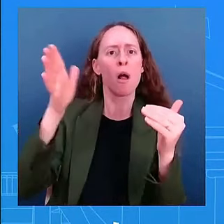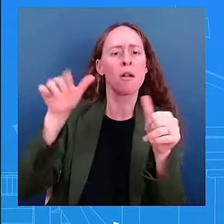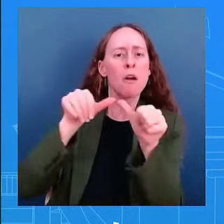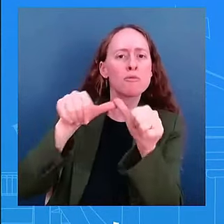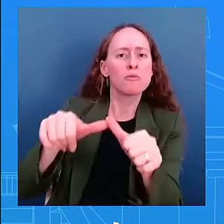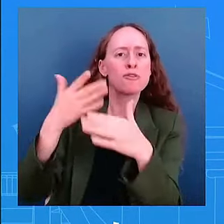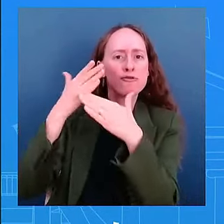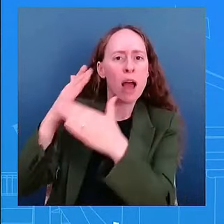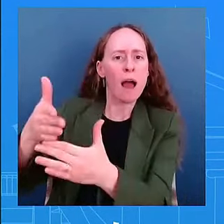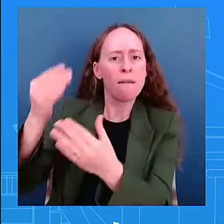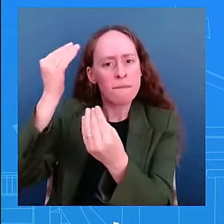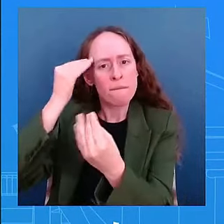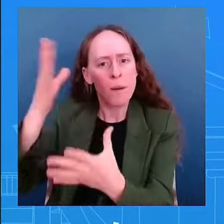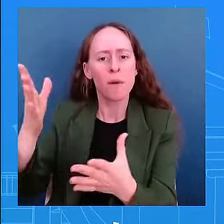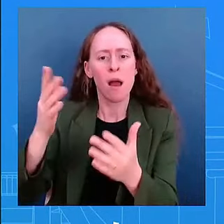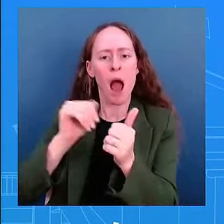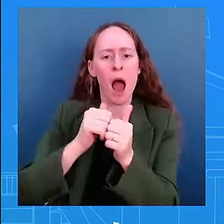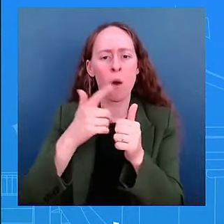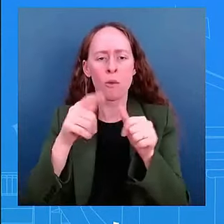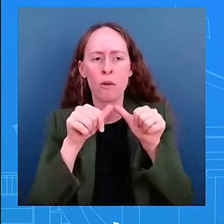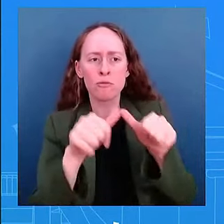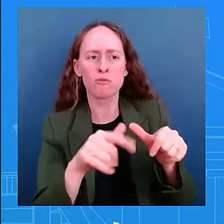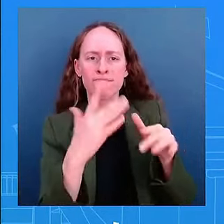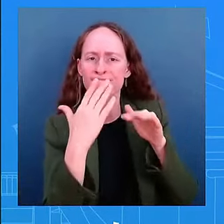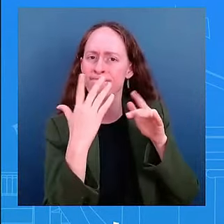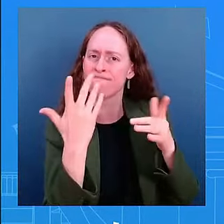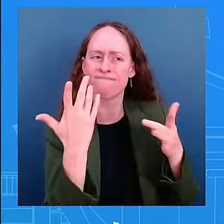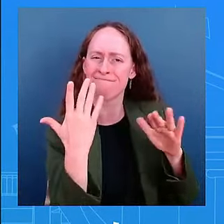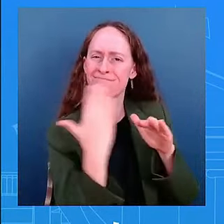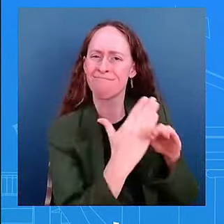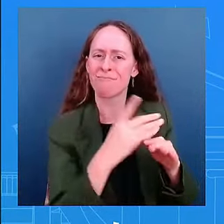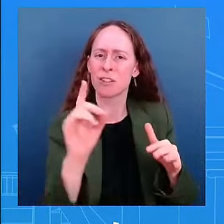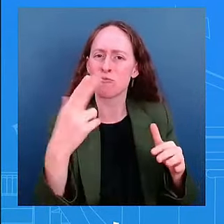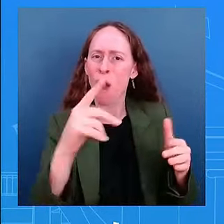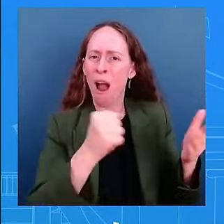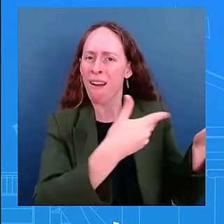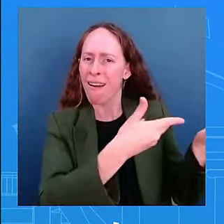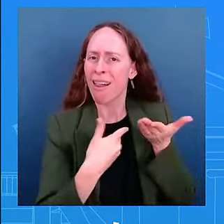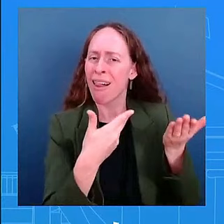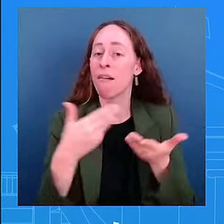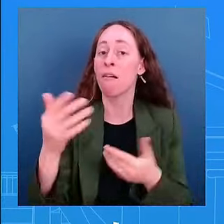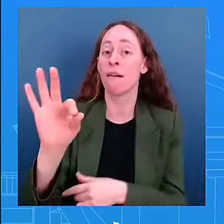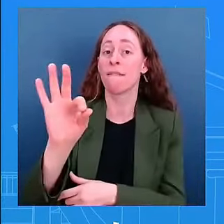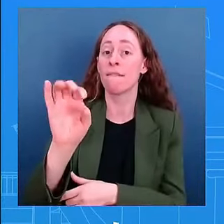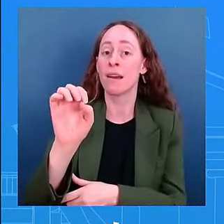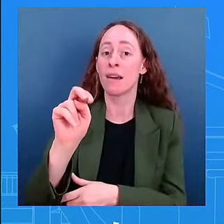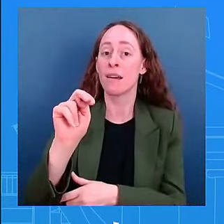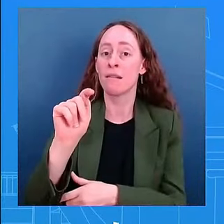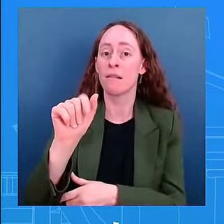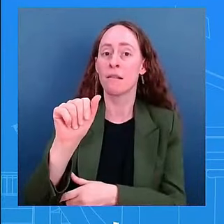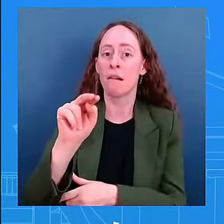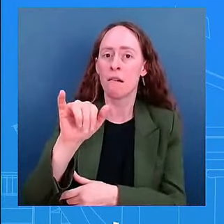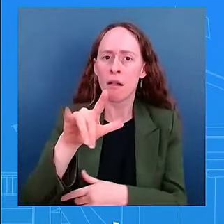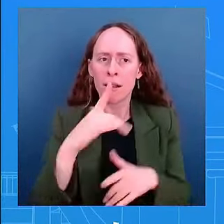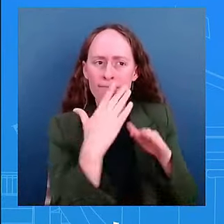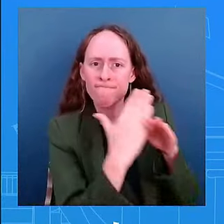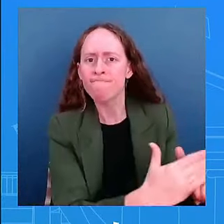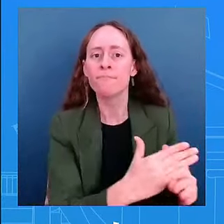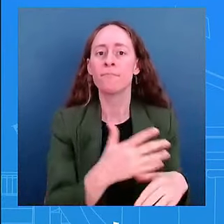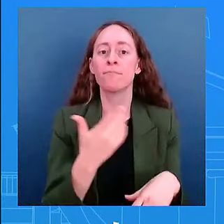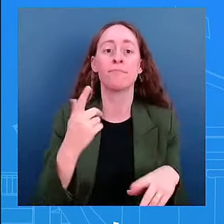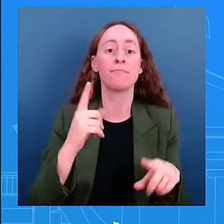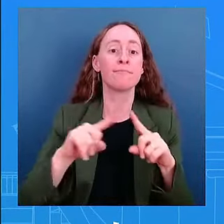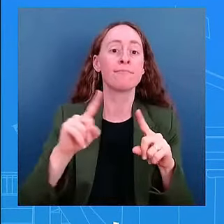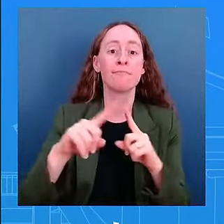deadly drugs including fentanyl into the united states and efforts to beat the global opioid epidemic and i should have